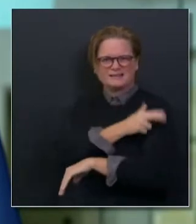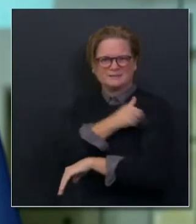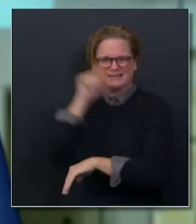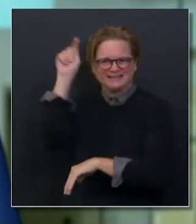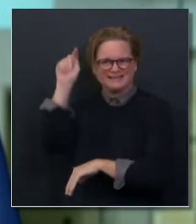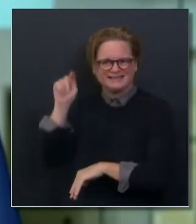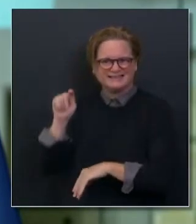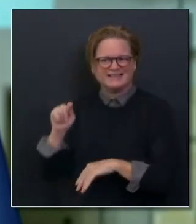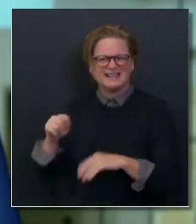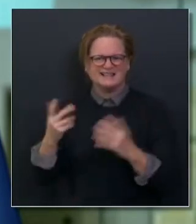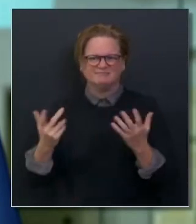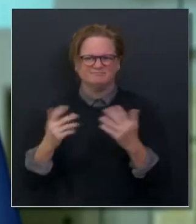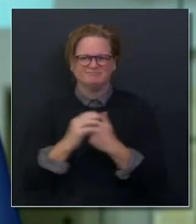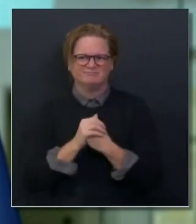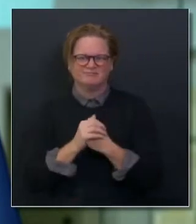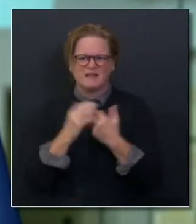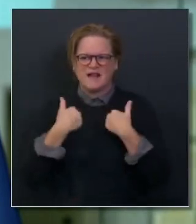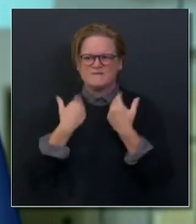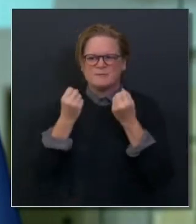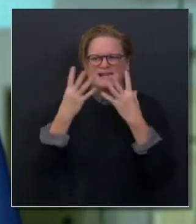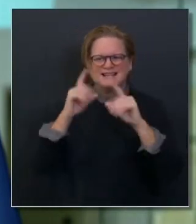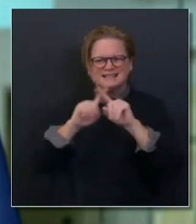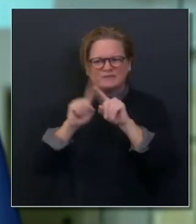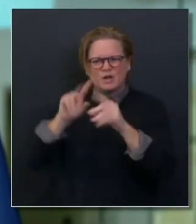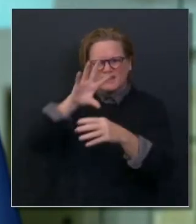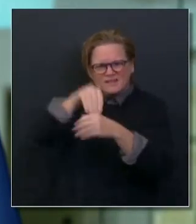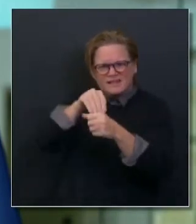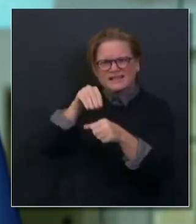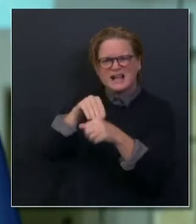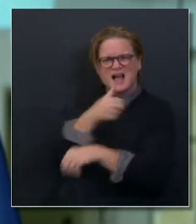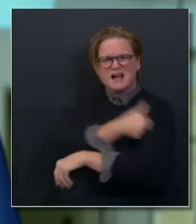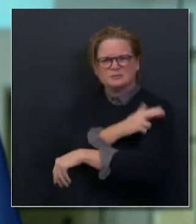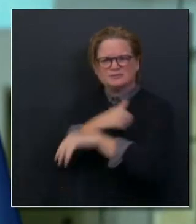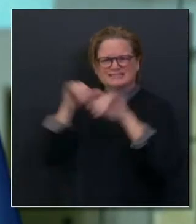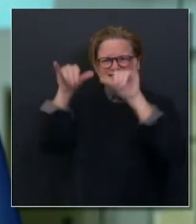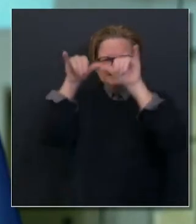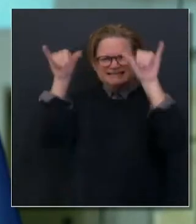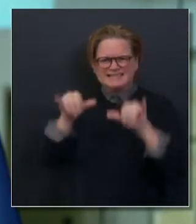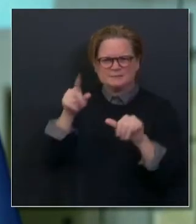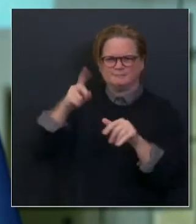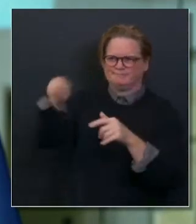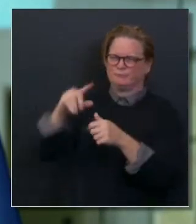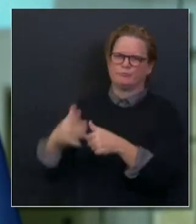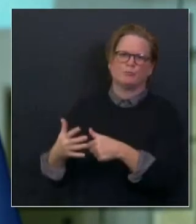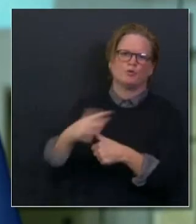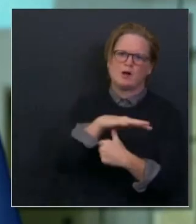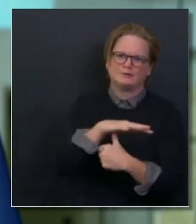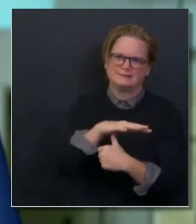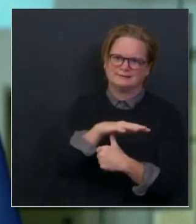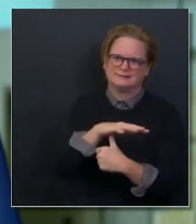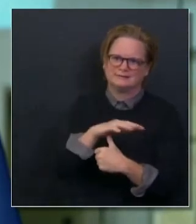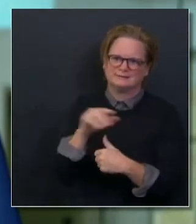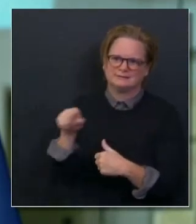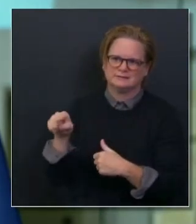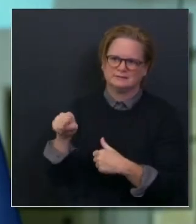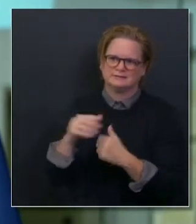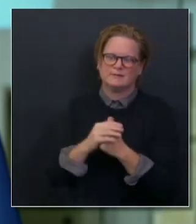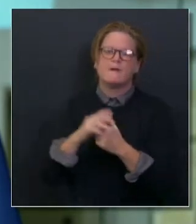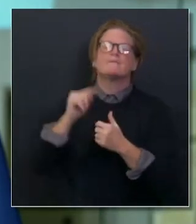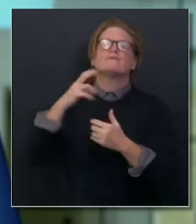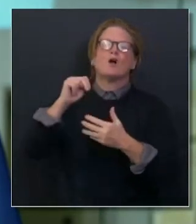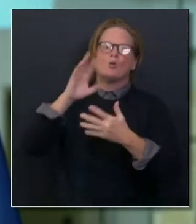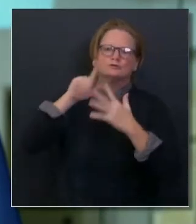and environmental service worker. That's also part of the prioritization. So we can create these pockets of